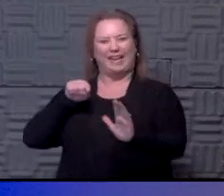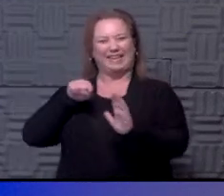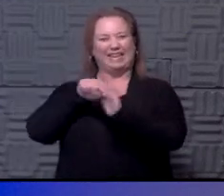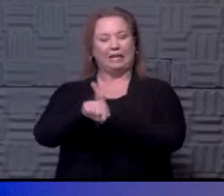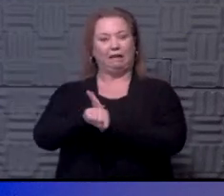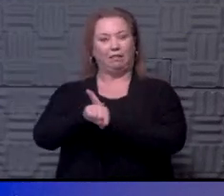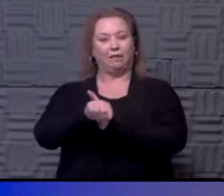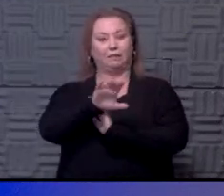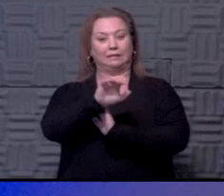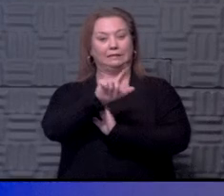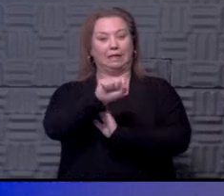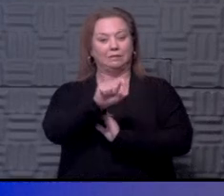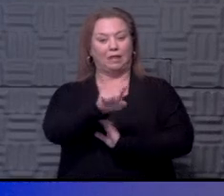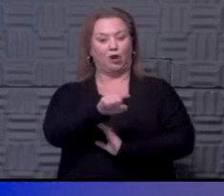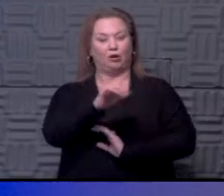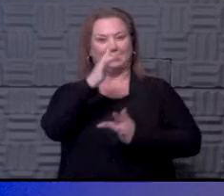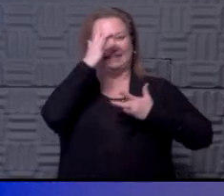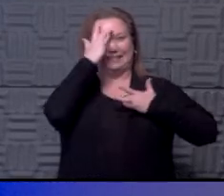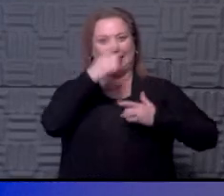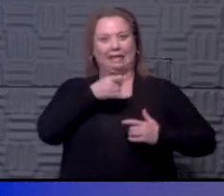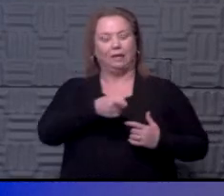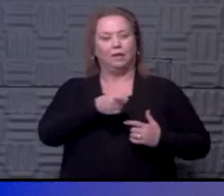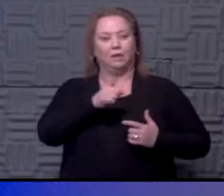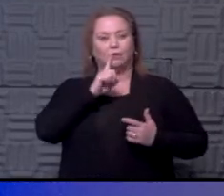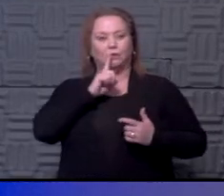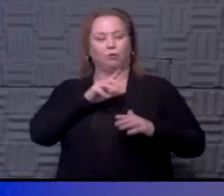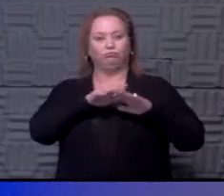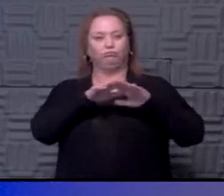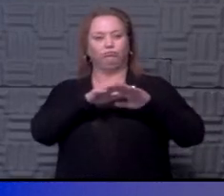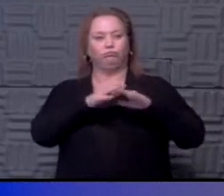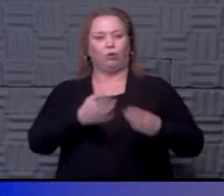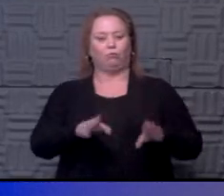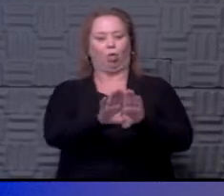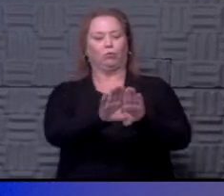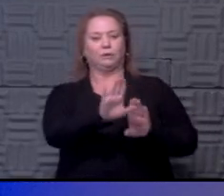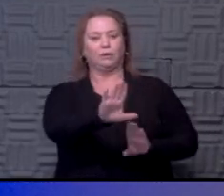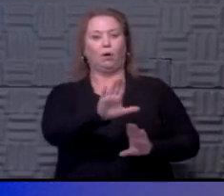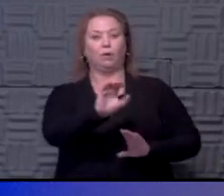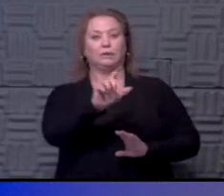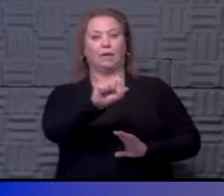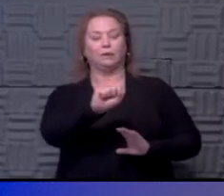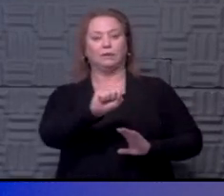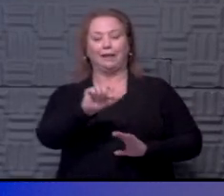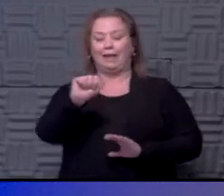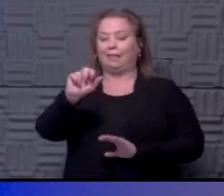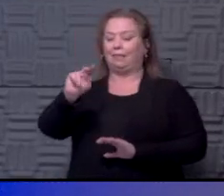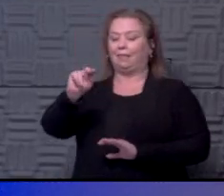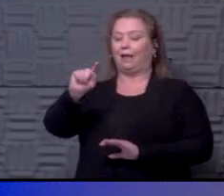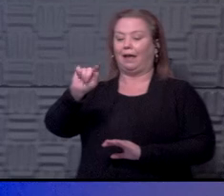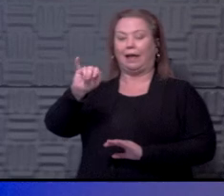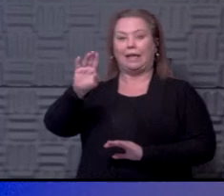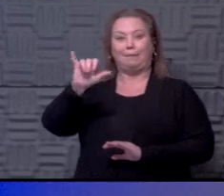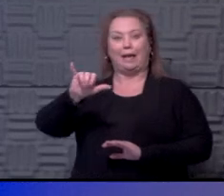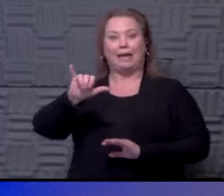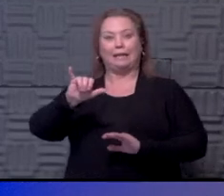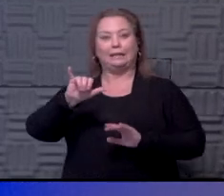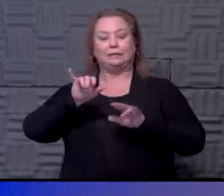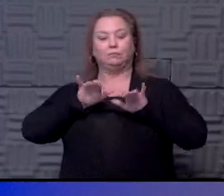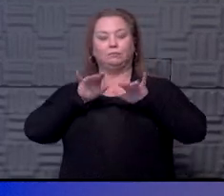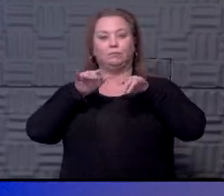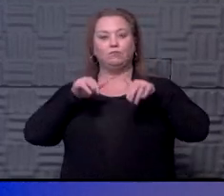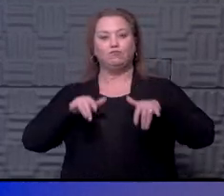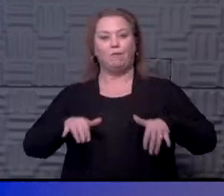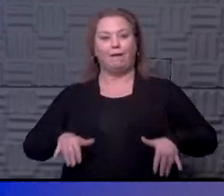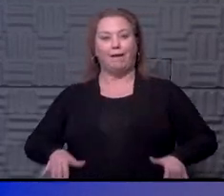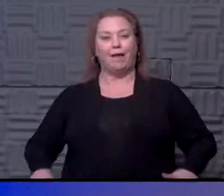cells that are infected with virus. So you're essentially shutting down viral protection, whereas the antibodies really help through the bloodstream to